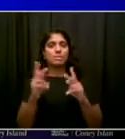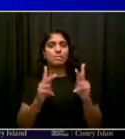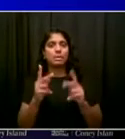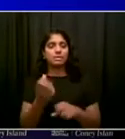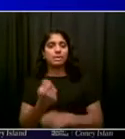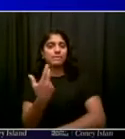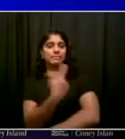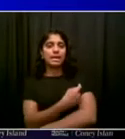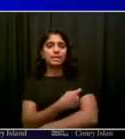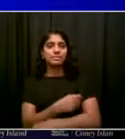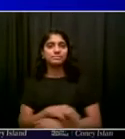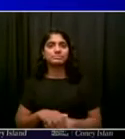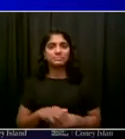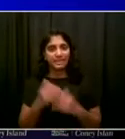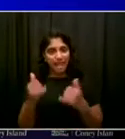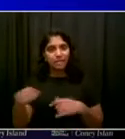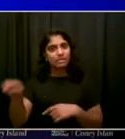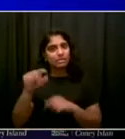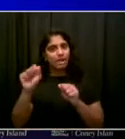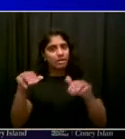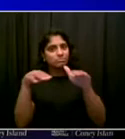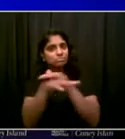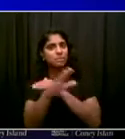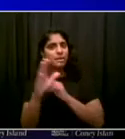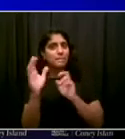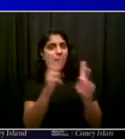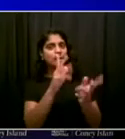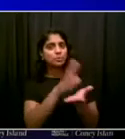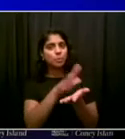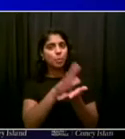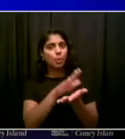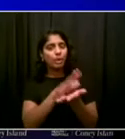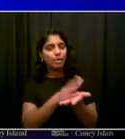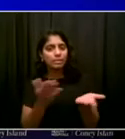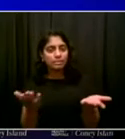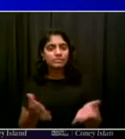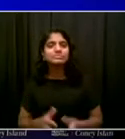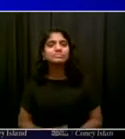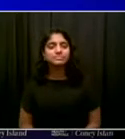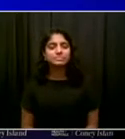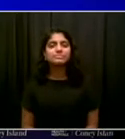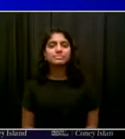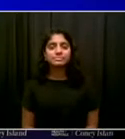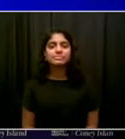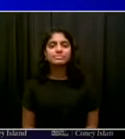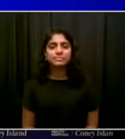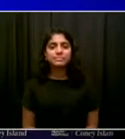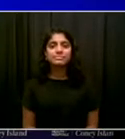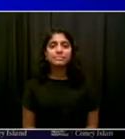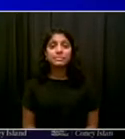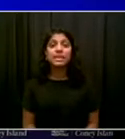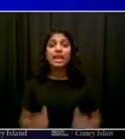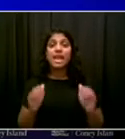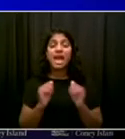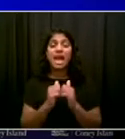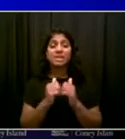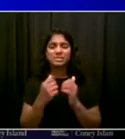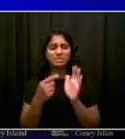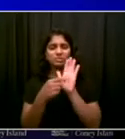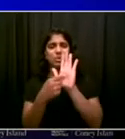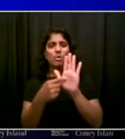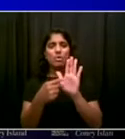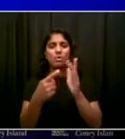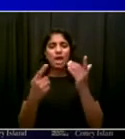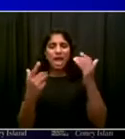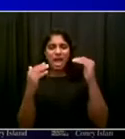about the fact that this is how we fight disparity through our public hospitals and clinics that are doing more and more to reach